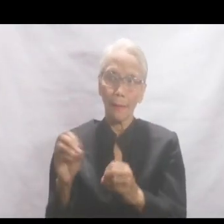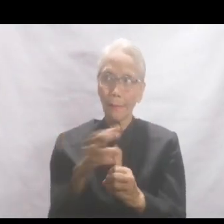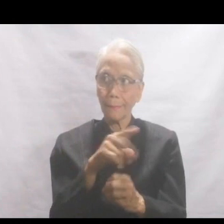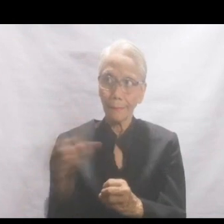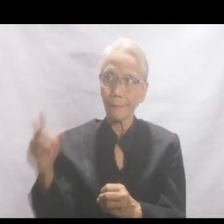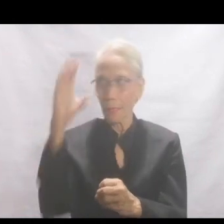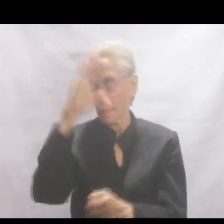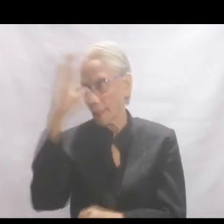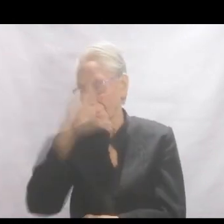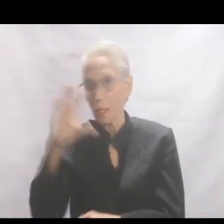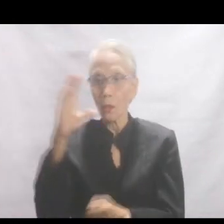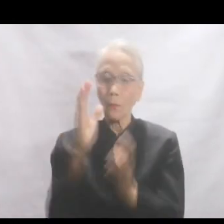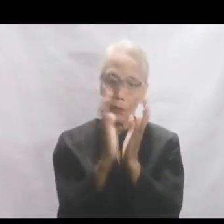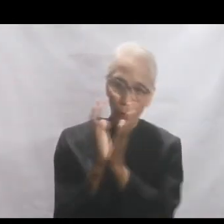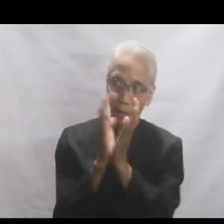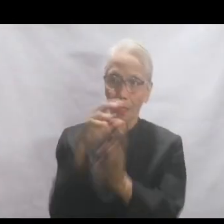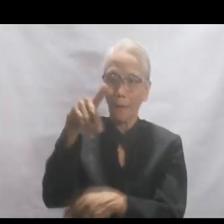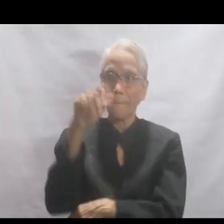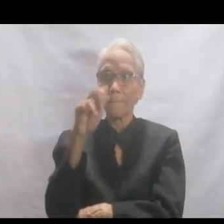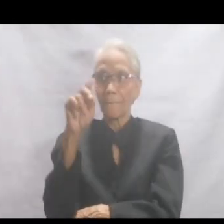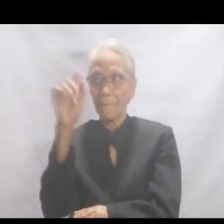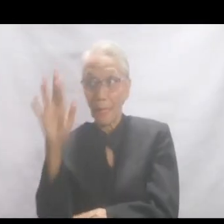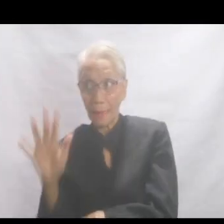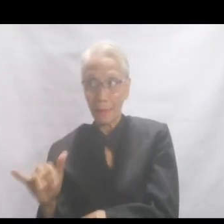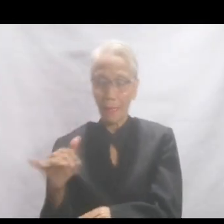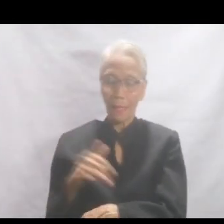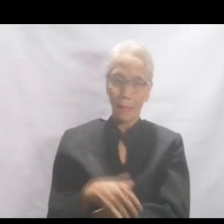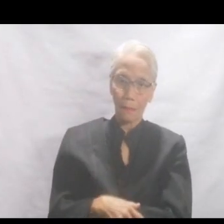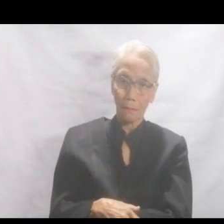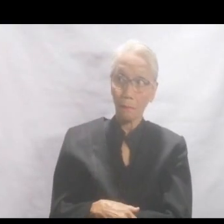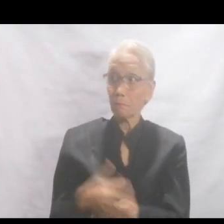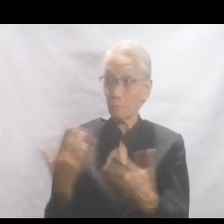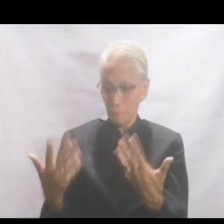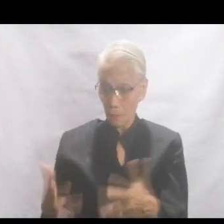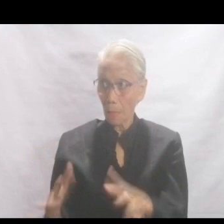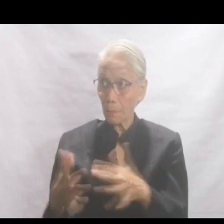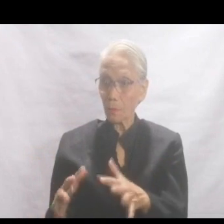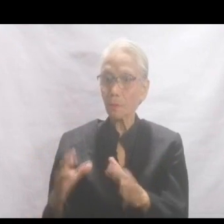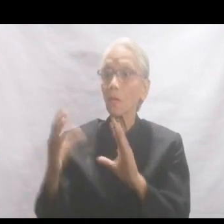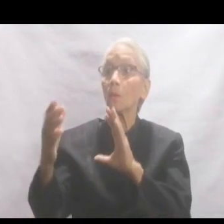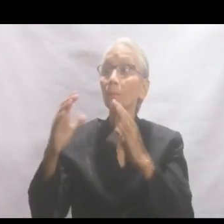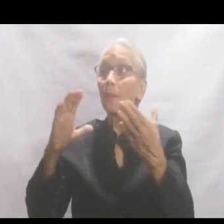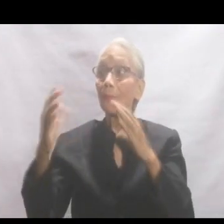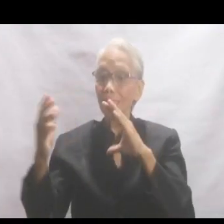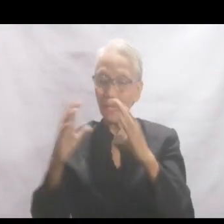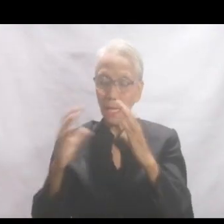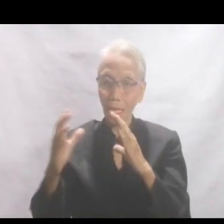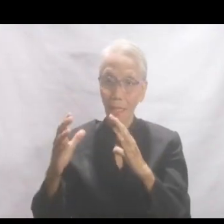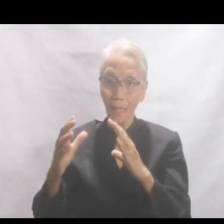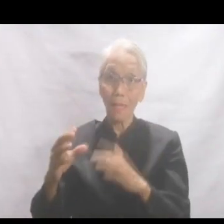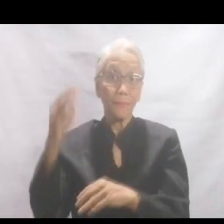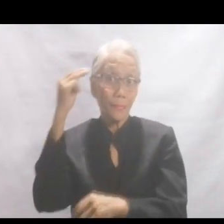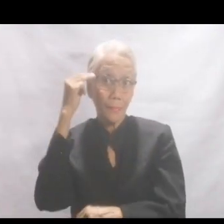maghanap ng community pantry. Meron nga ang community pantry up eh. Tapos, they compared Jesus